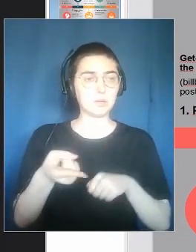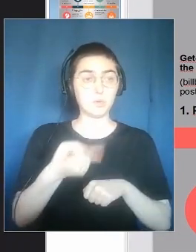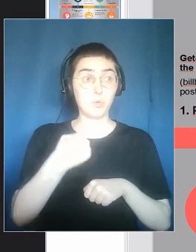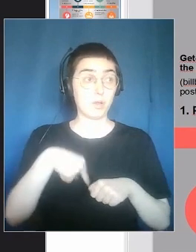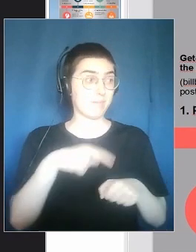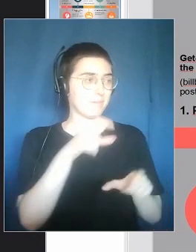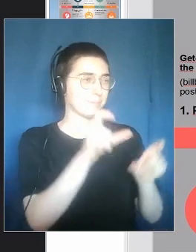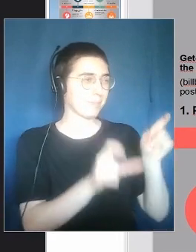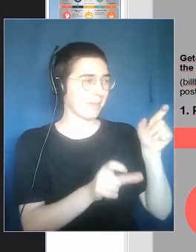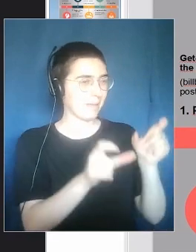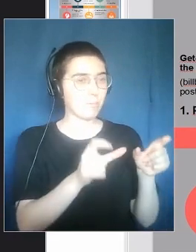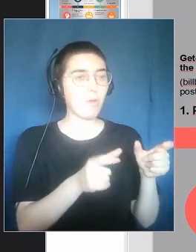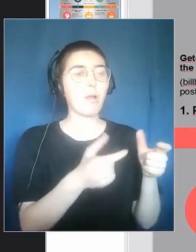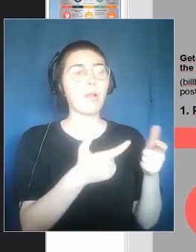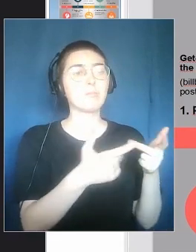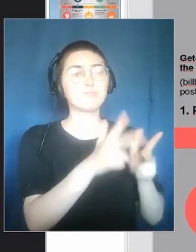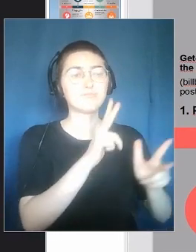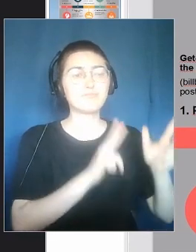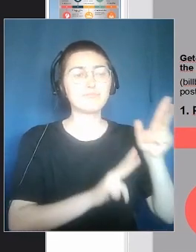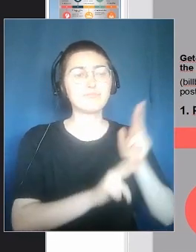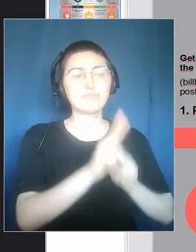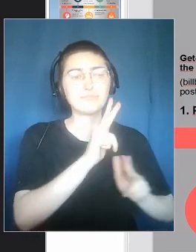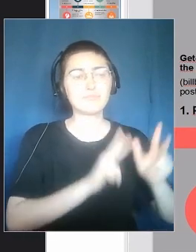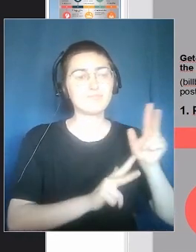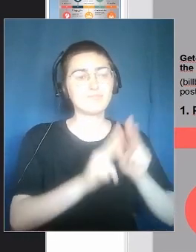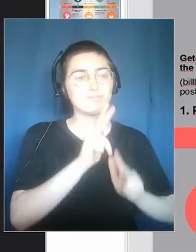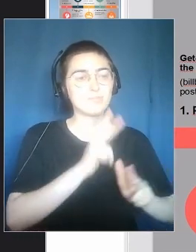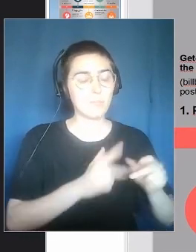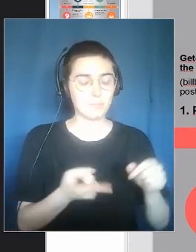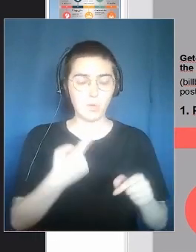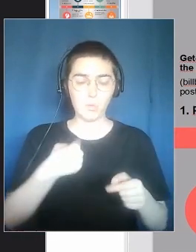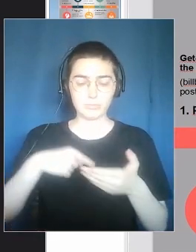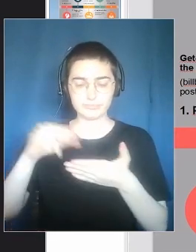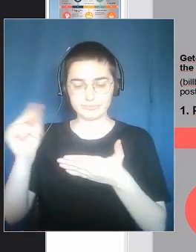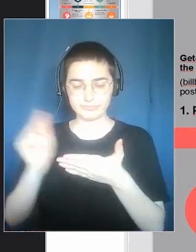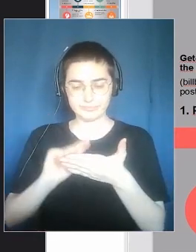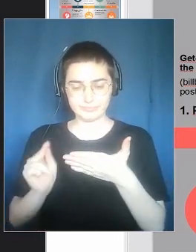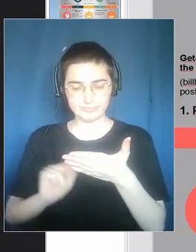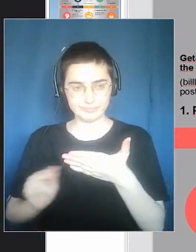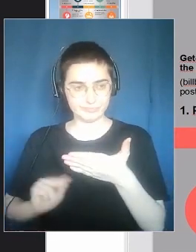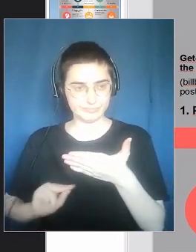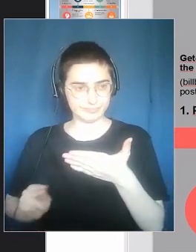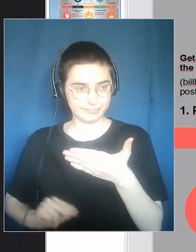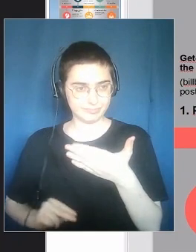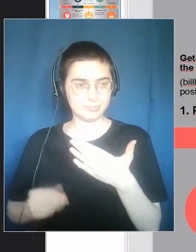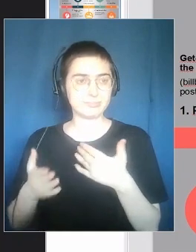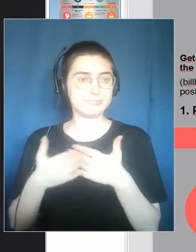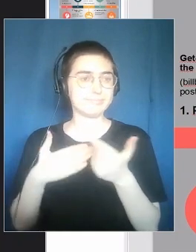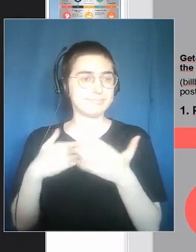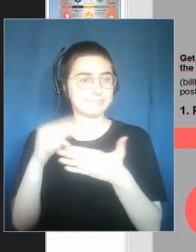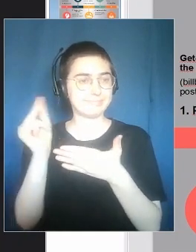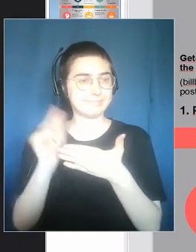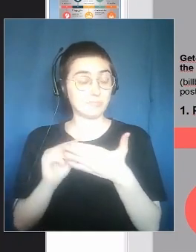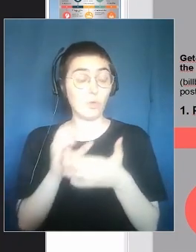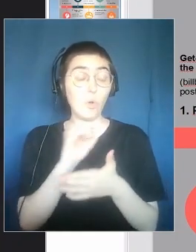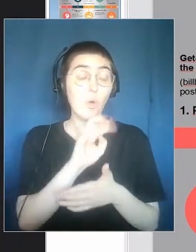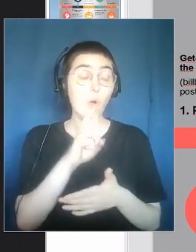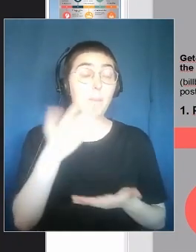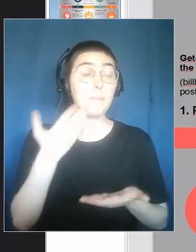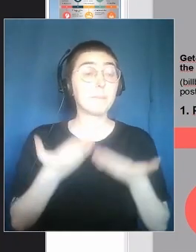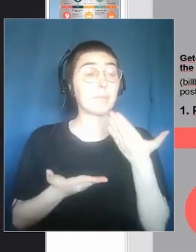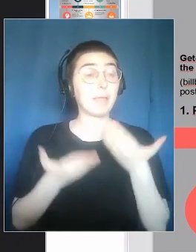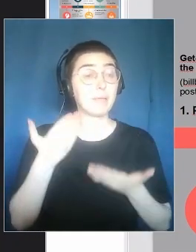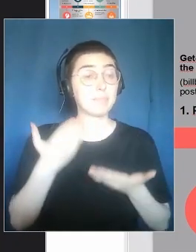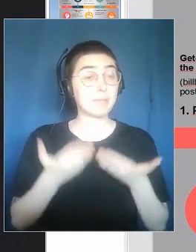by us, starting from what people told us. Sometimes it's a sequence of different stories